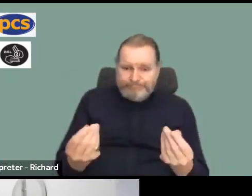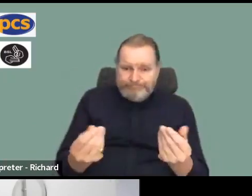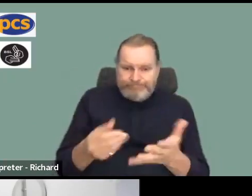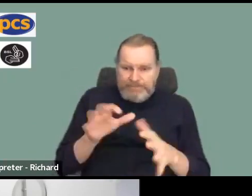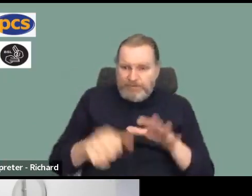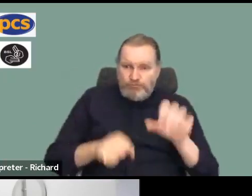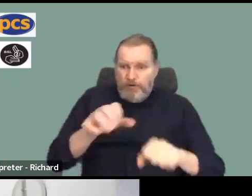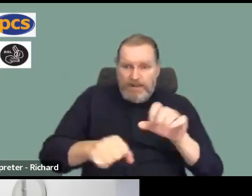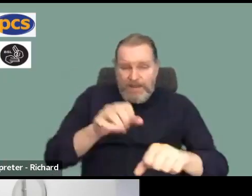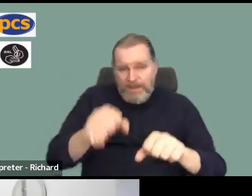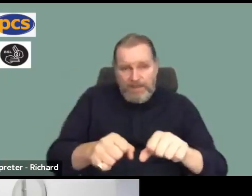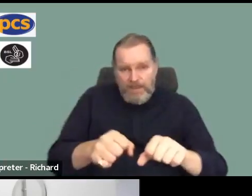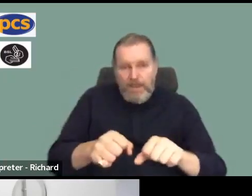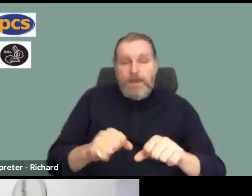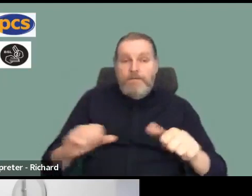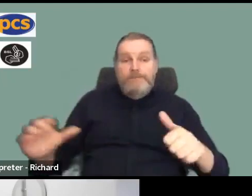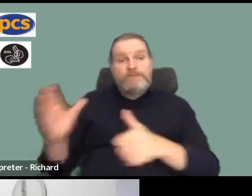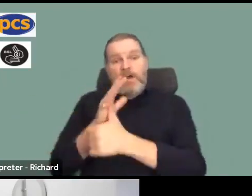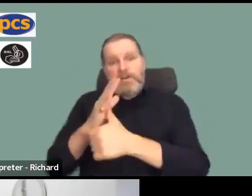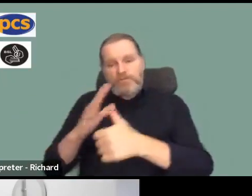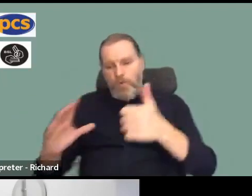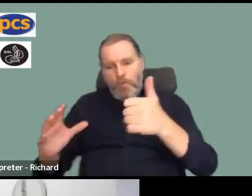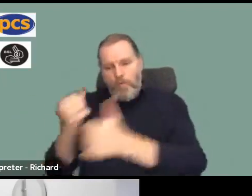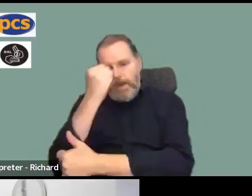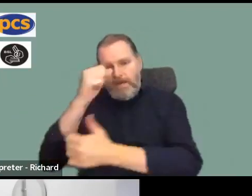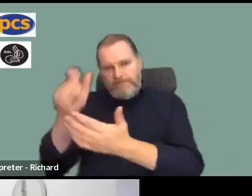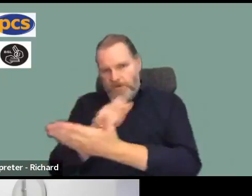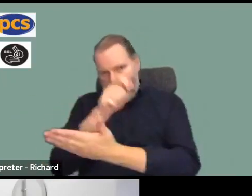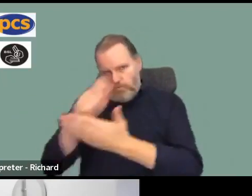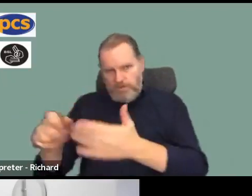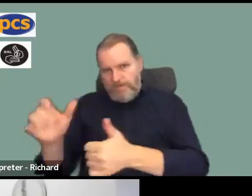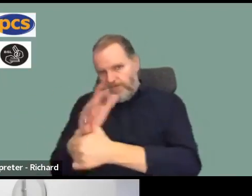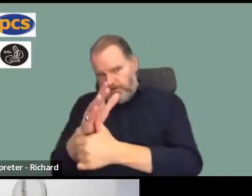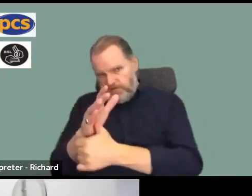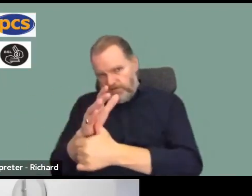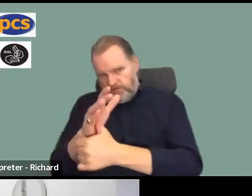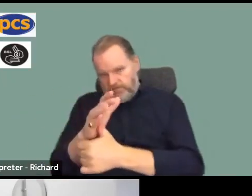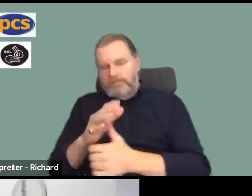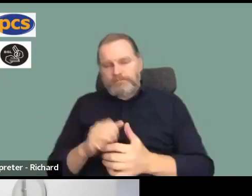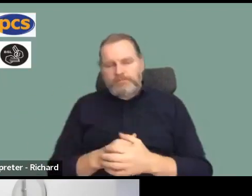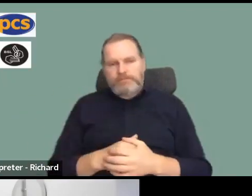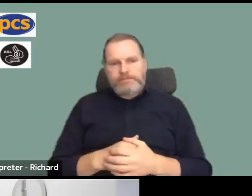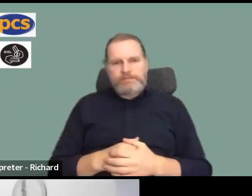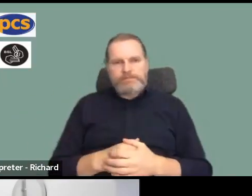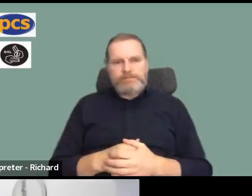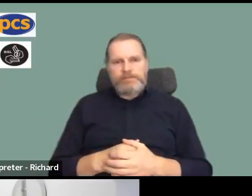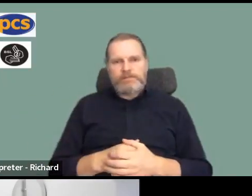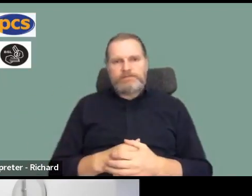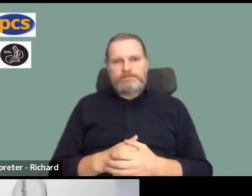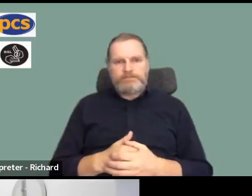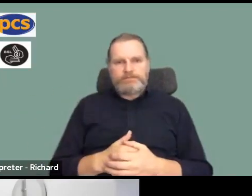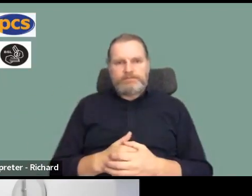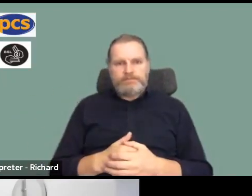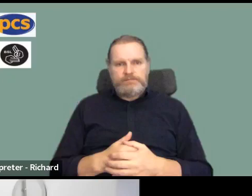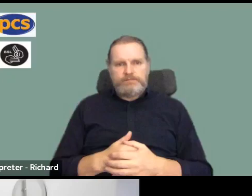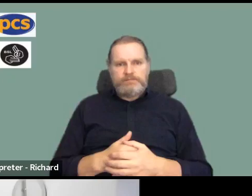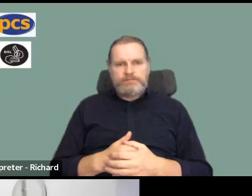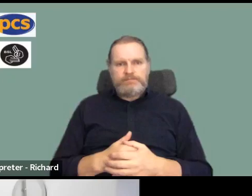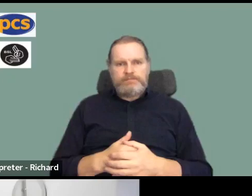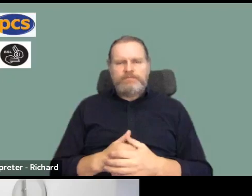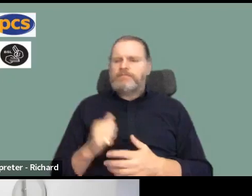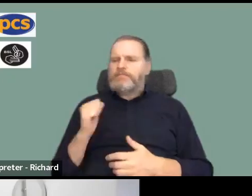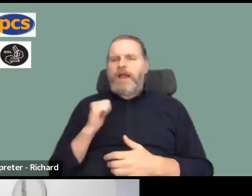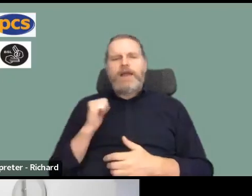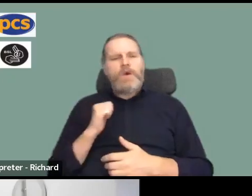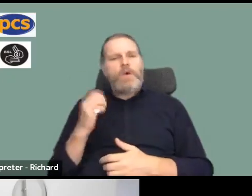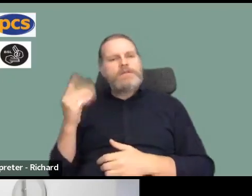vote. And I think that's the thing really that we definitely want to focus on now. I know there's been quite a lot of comments about multi-year deals and group pay